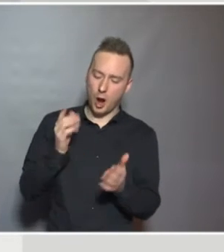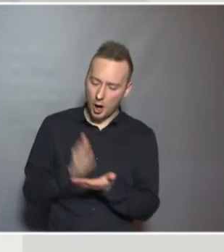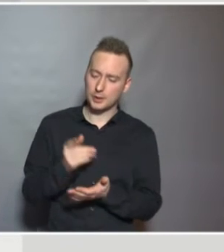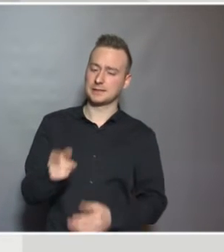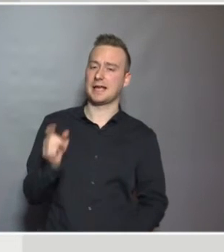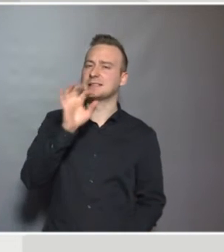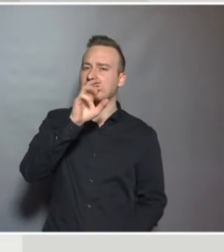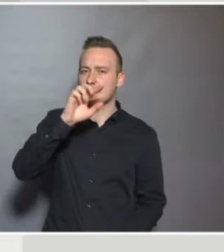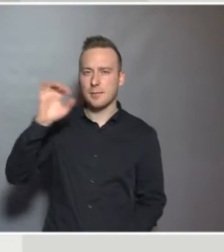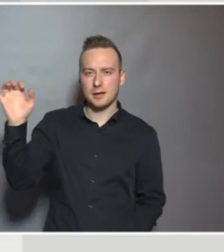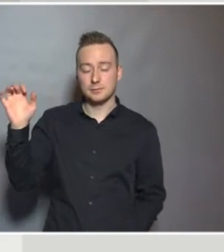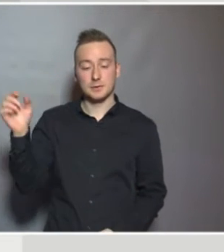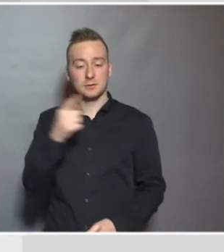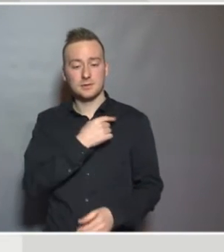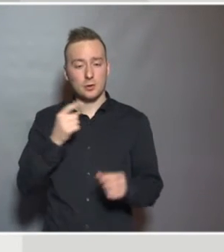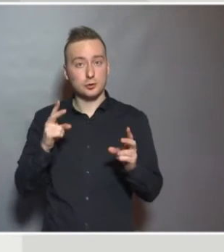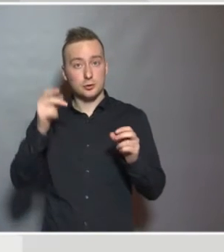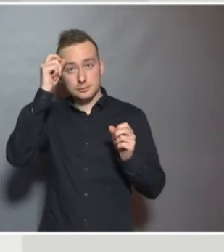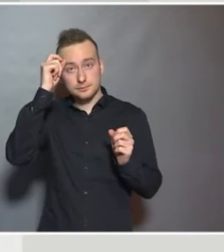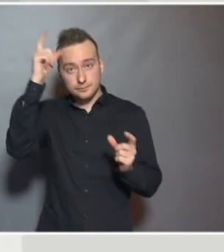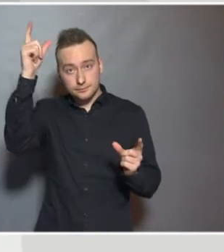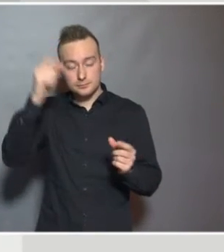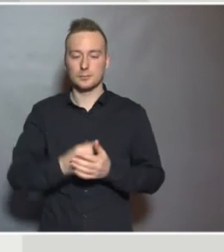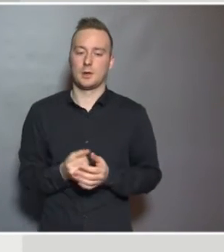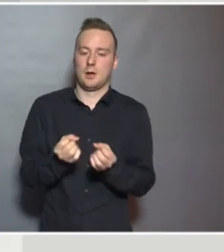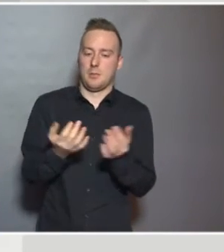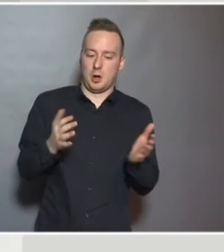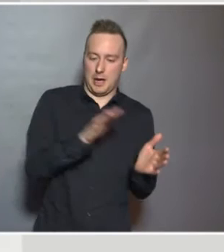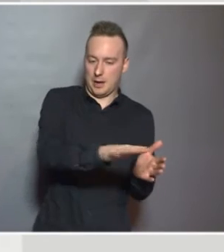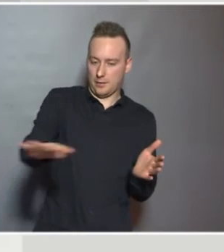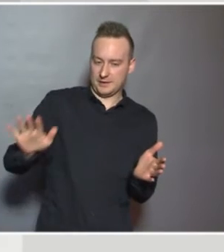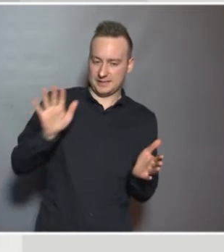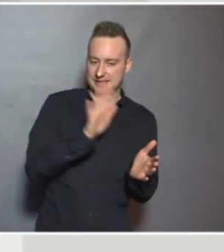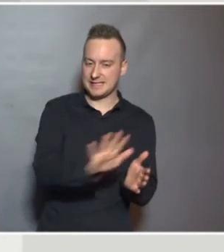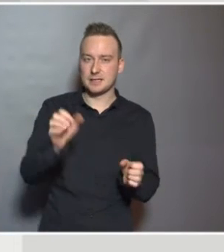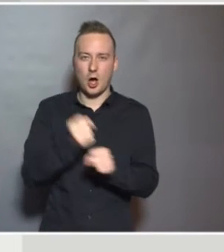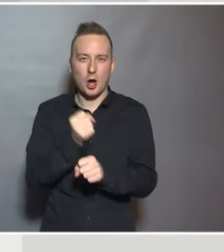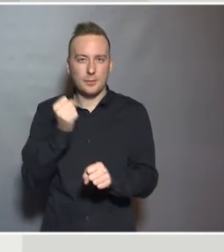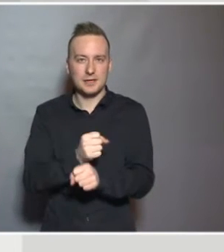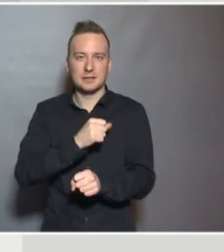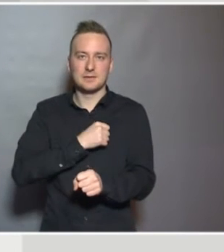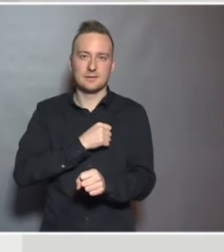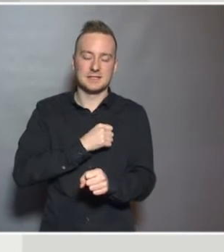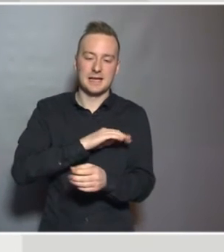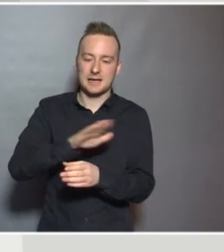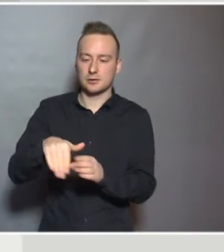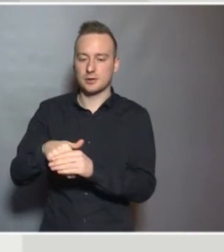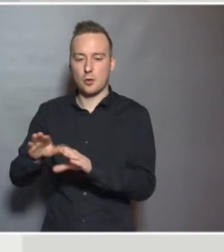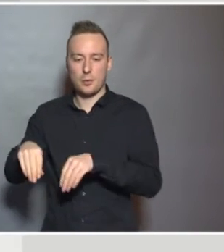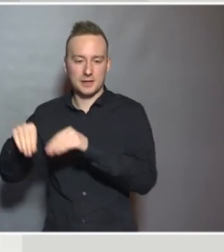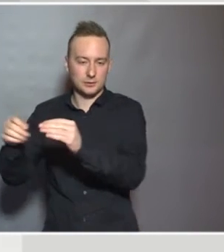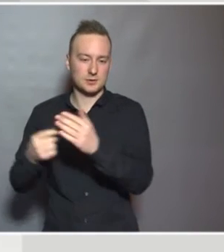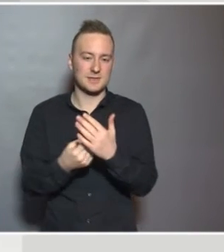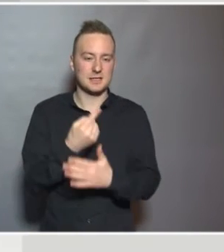But what we also find that in many countries' work in the field of inclusive education and special needs